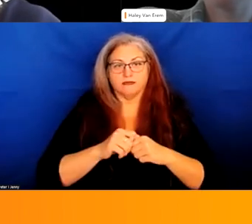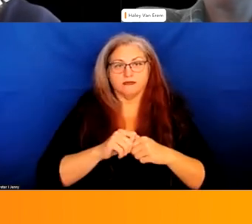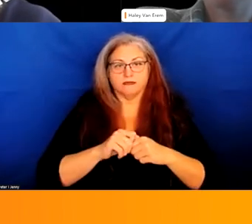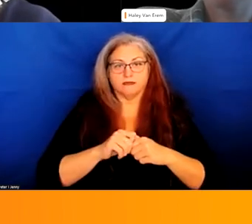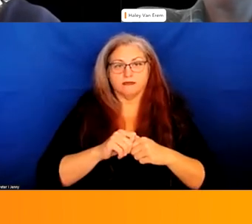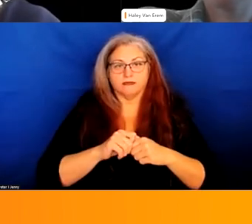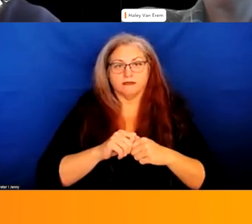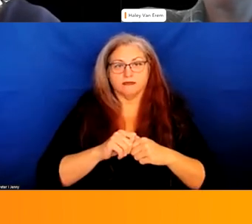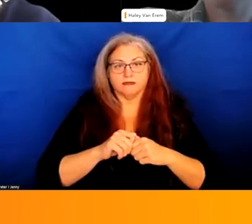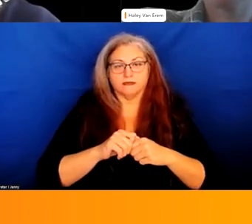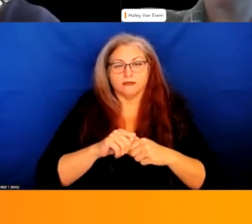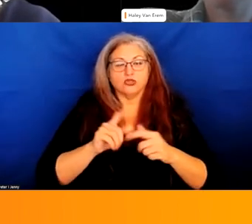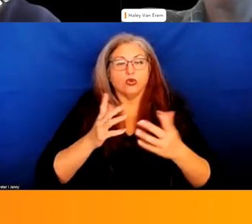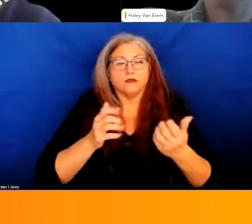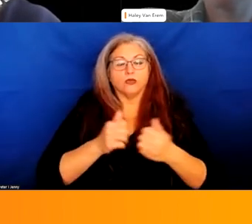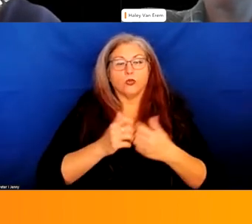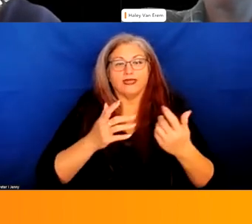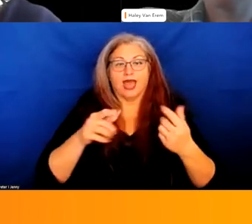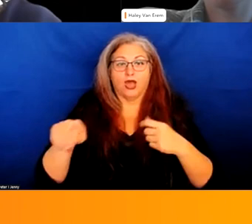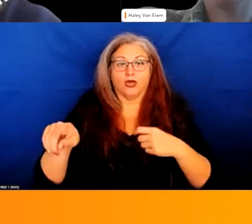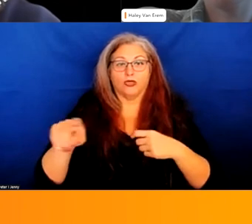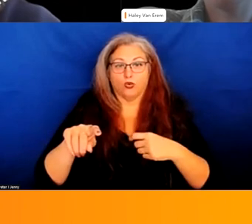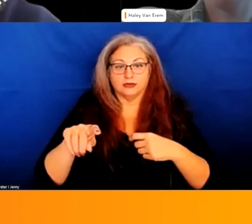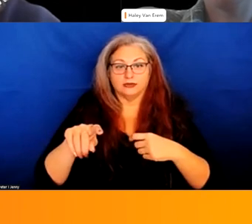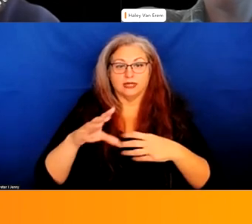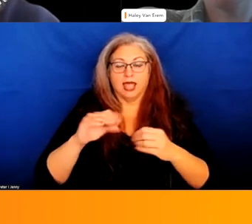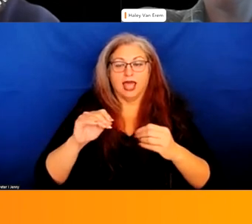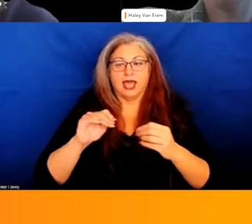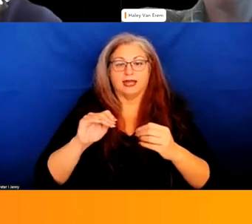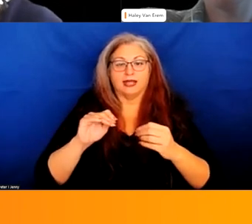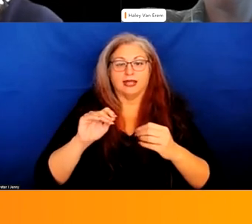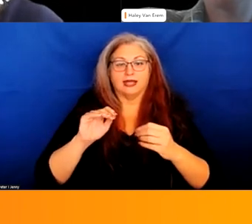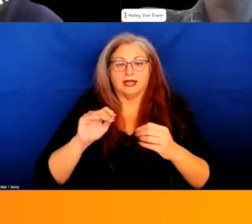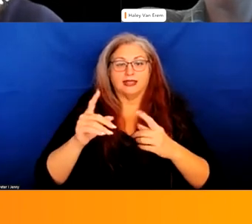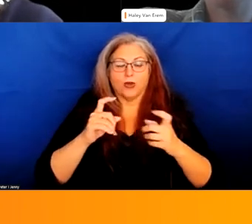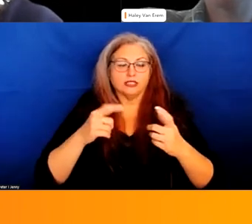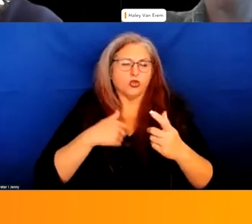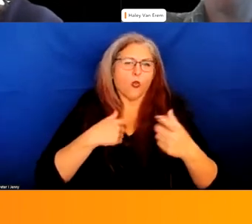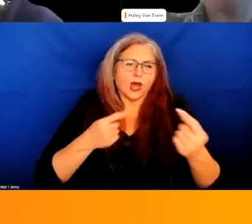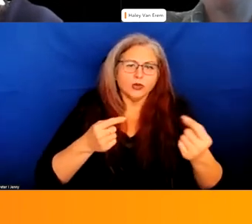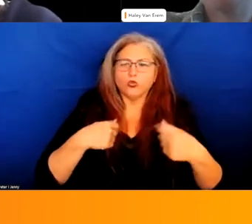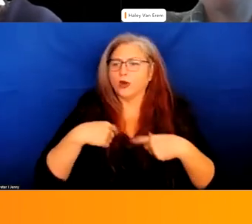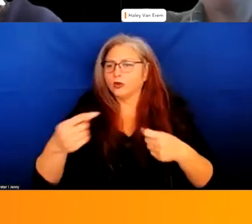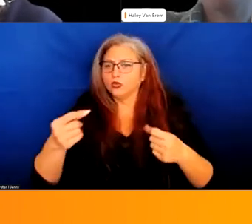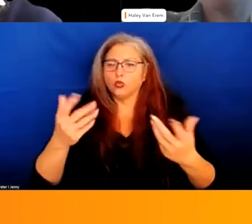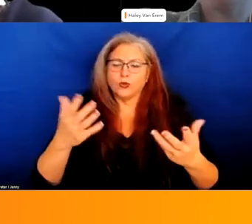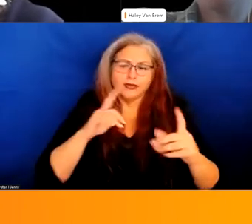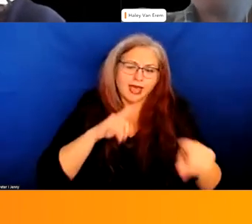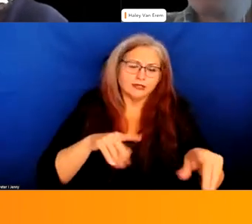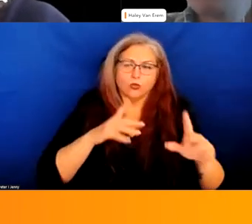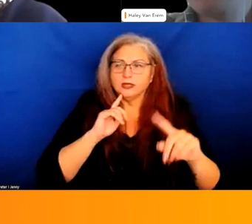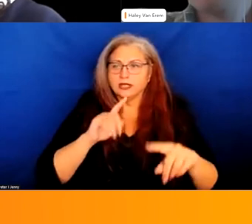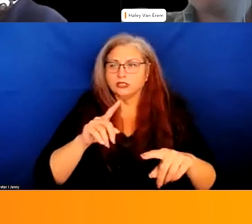and so without them and the questions keep where so what do we do um what is the answer